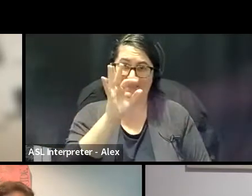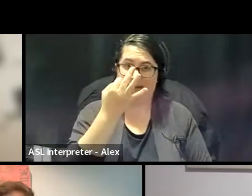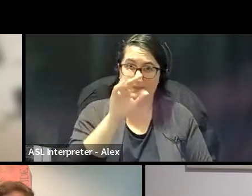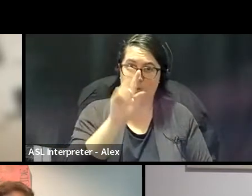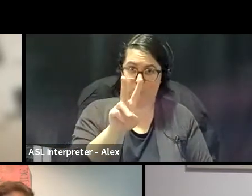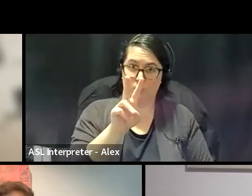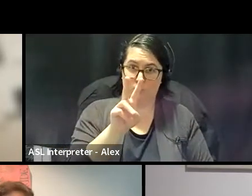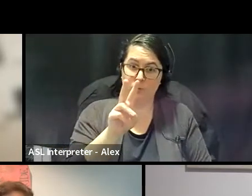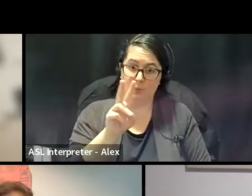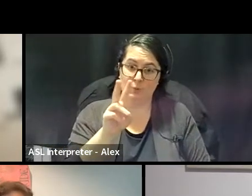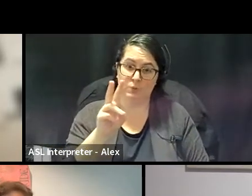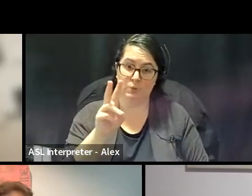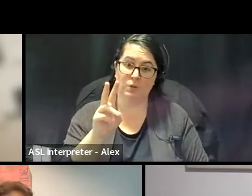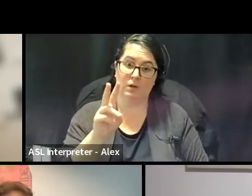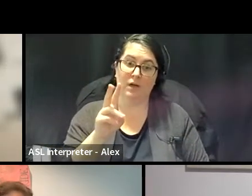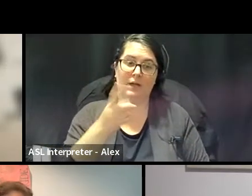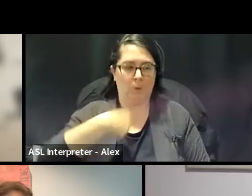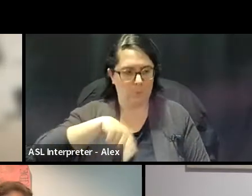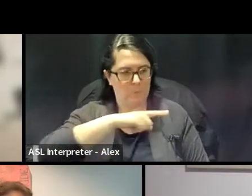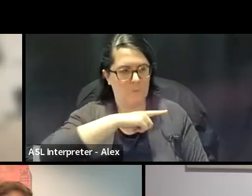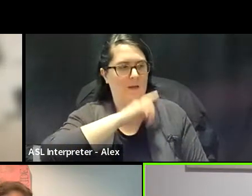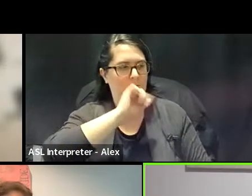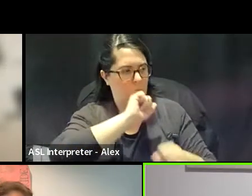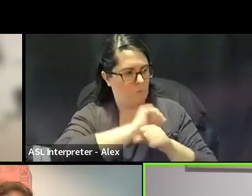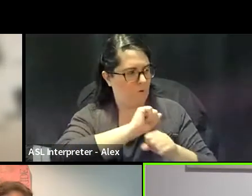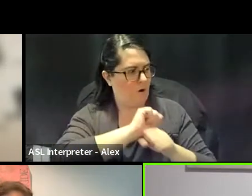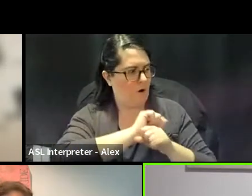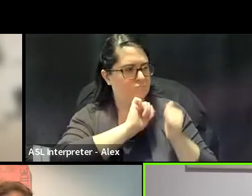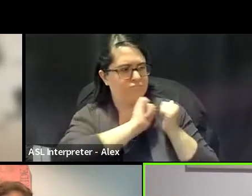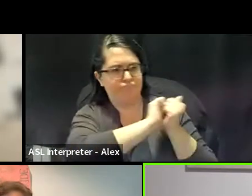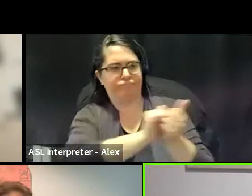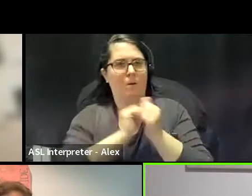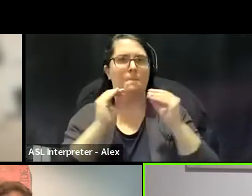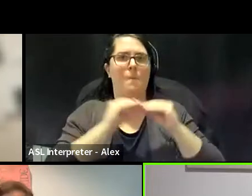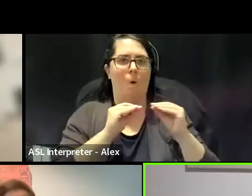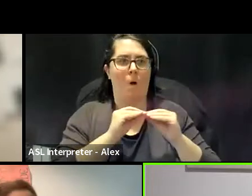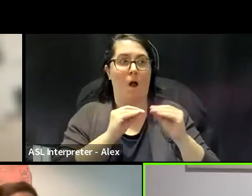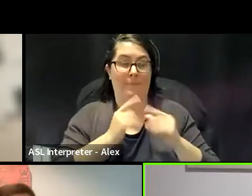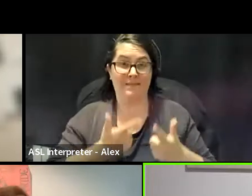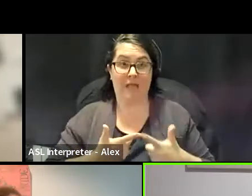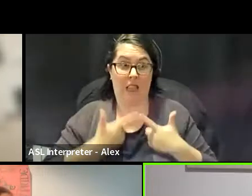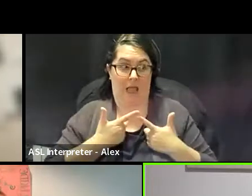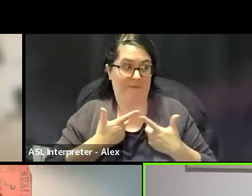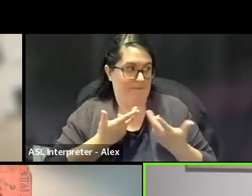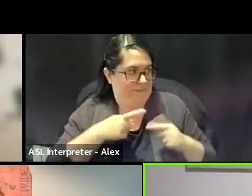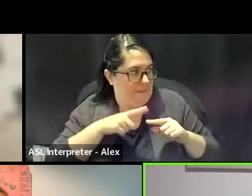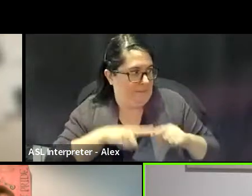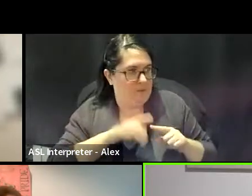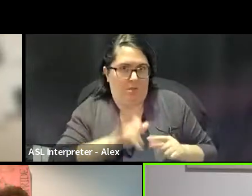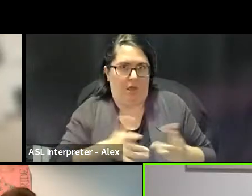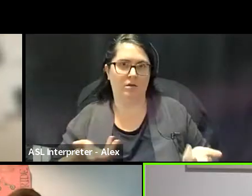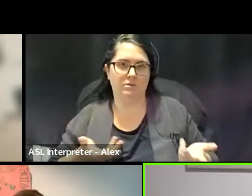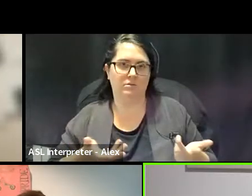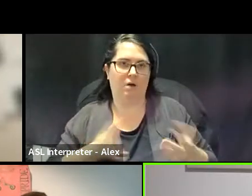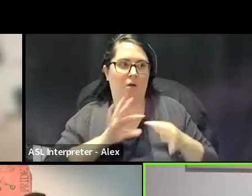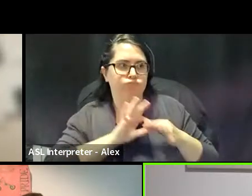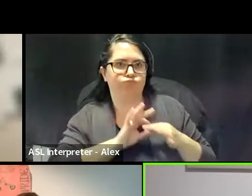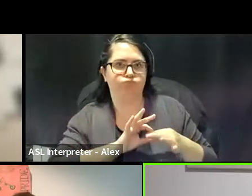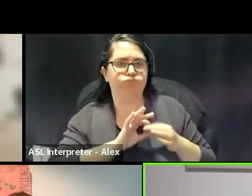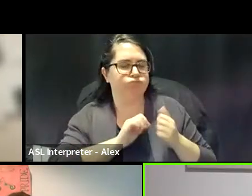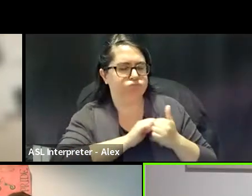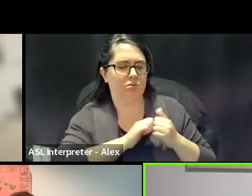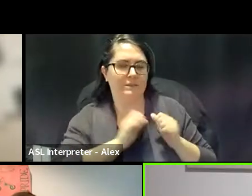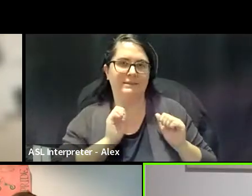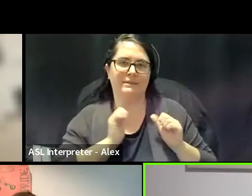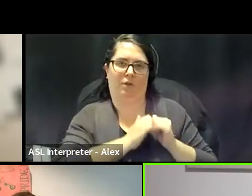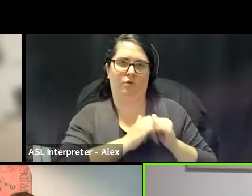have to work on our solidarity because our lives depend on it. And, and, it's very easy